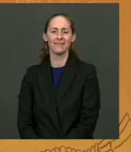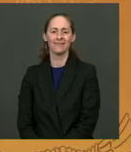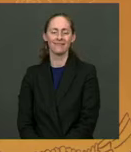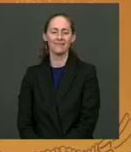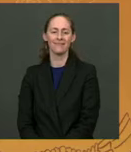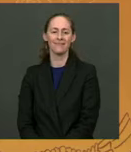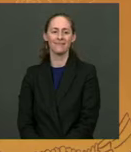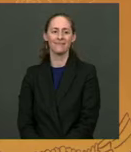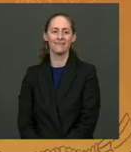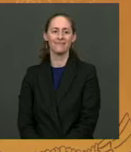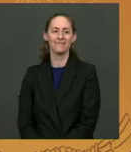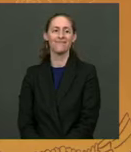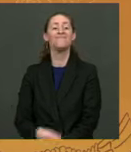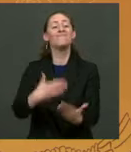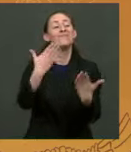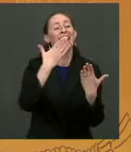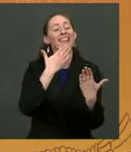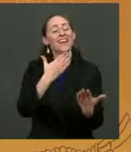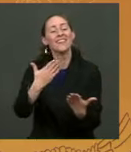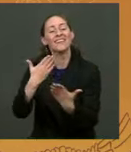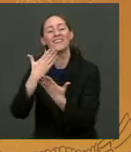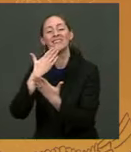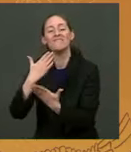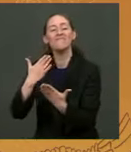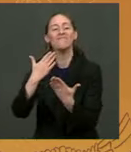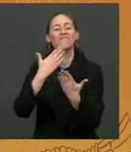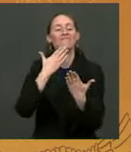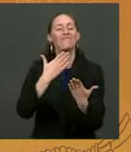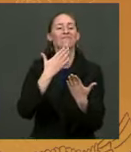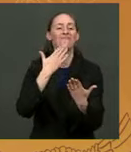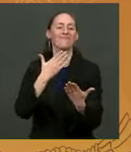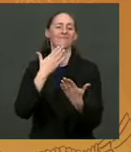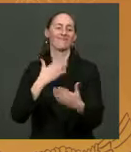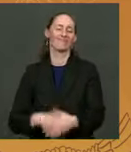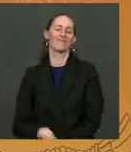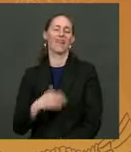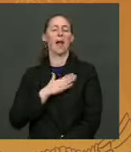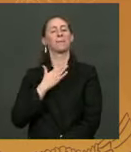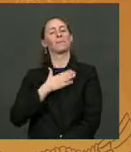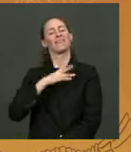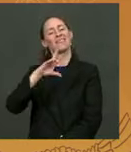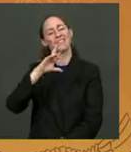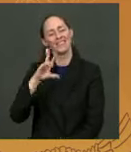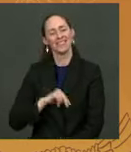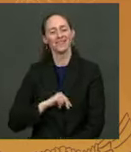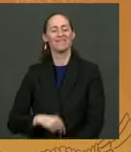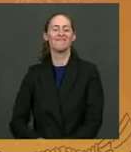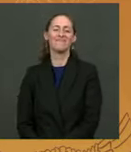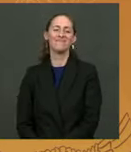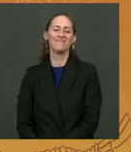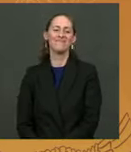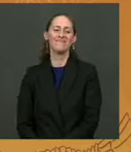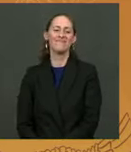Thank you, everybody. Hope you have a happy, happy, happy Thanksgiving. And it's freezing, isn't it?